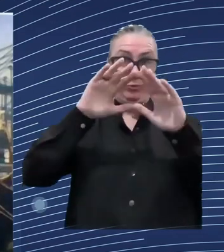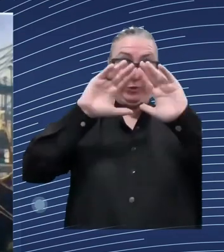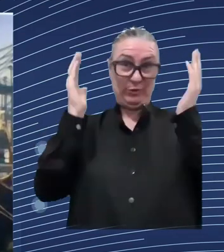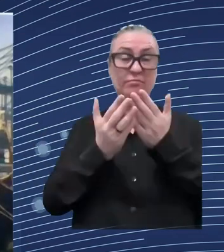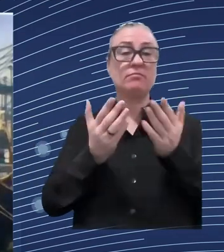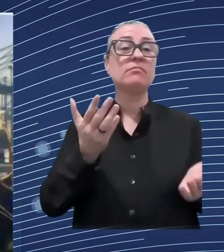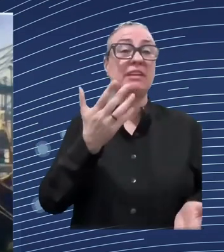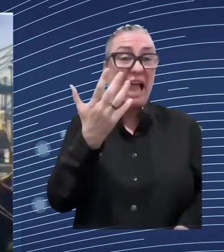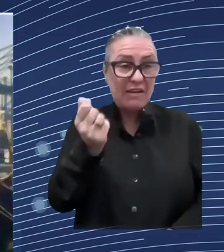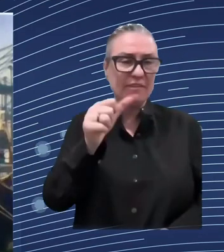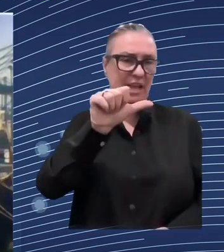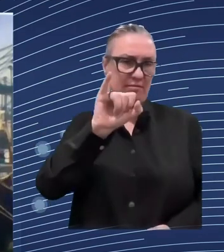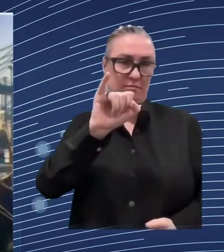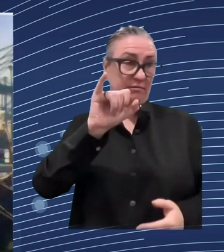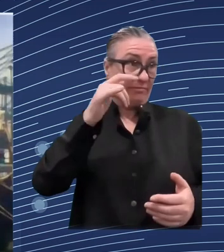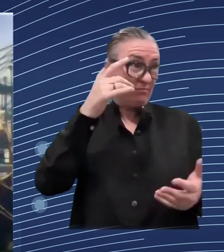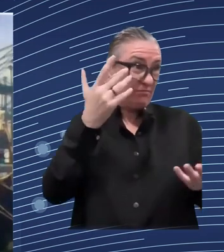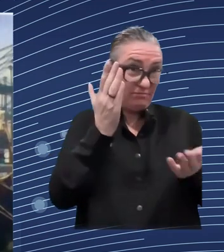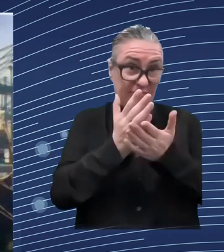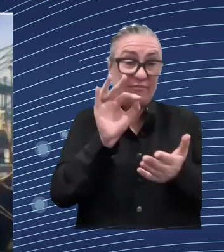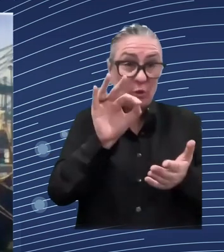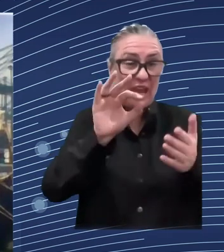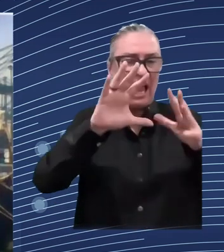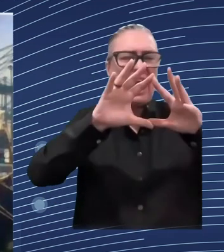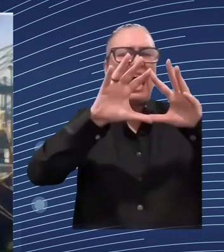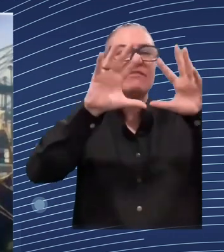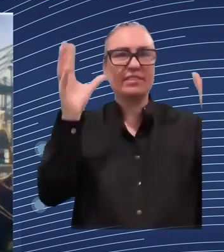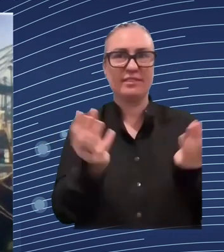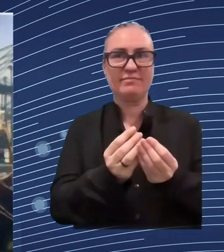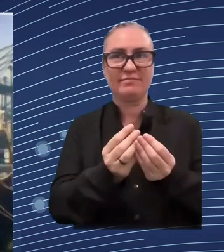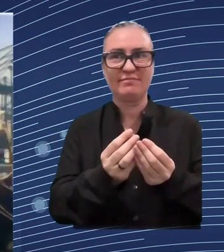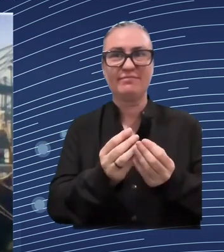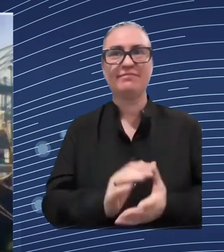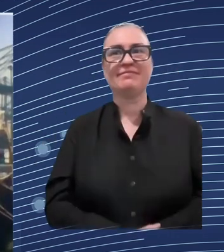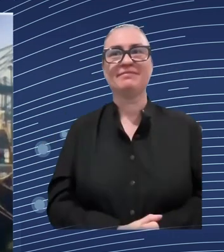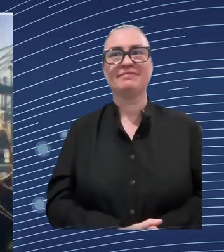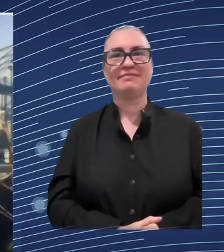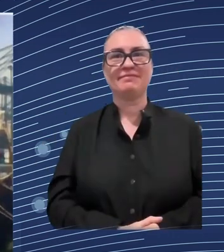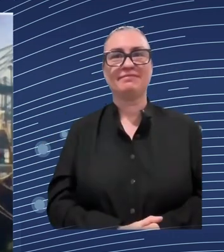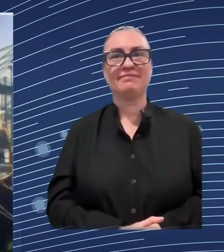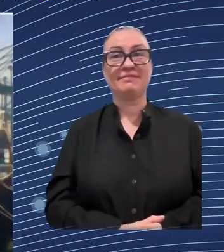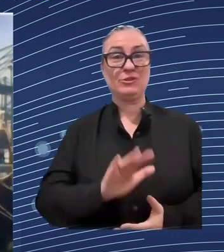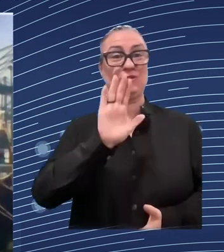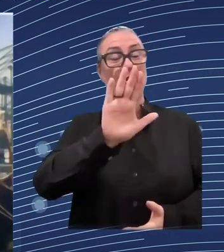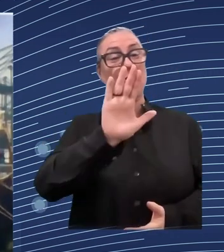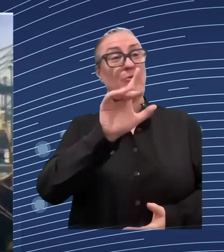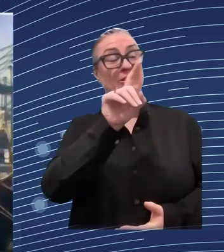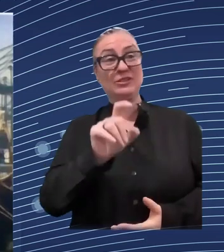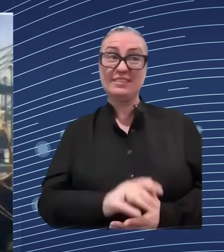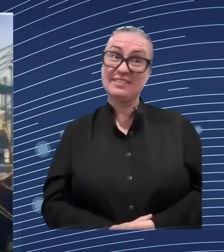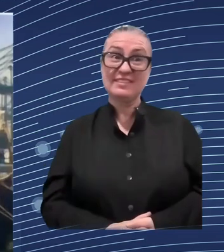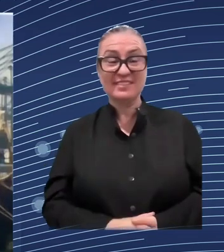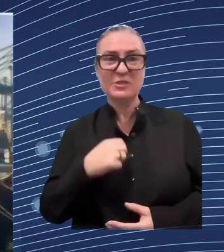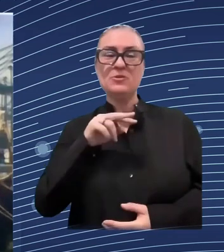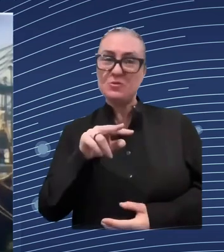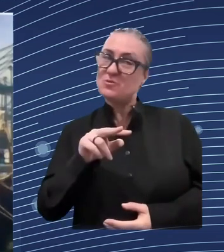in your question you you had this provocative statement which comes from the ceo of stability ai you did a very respected